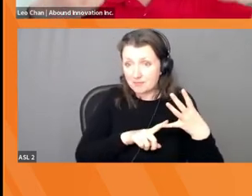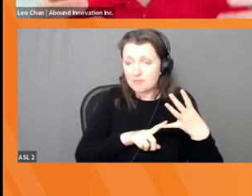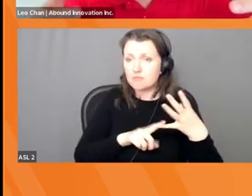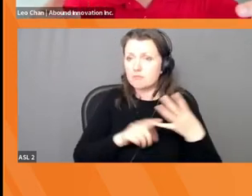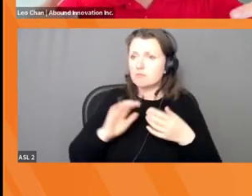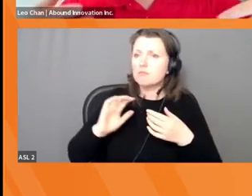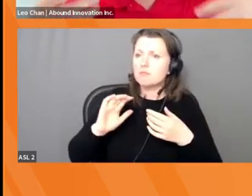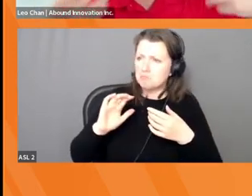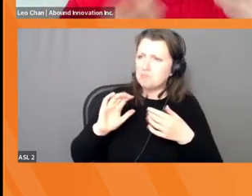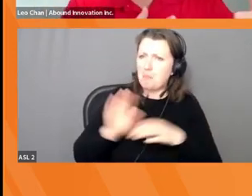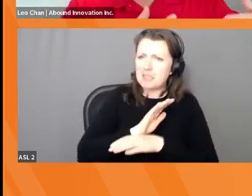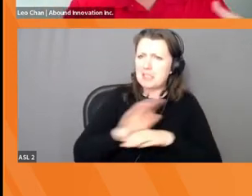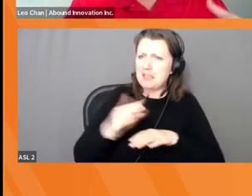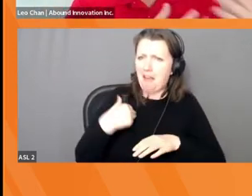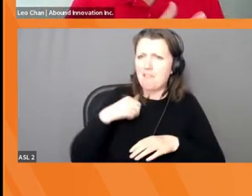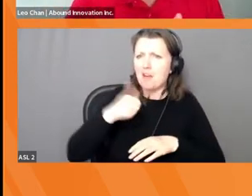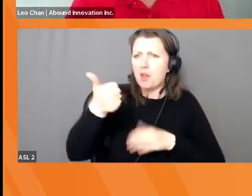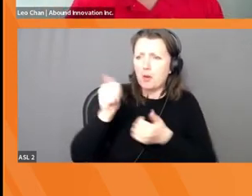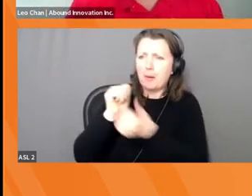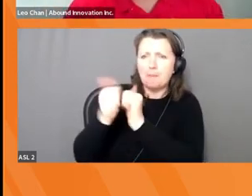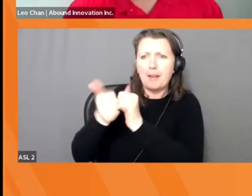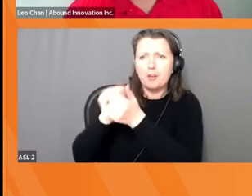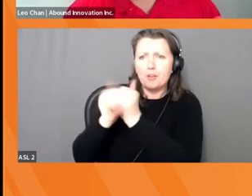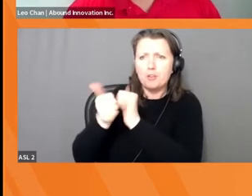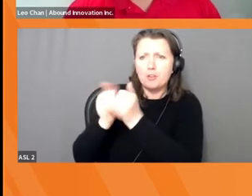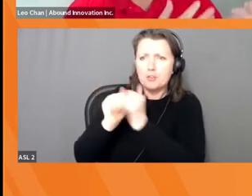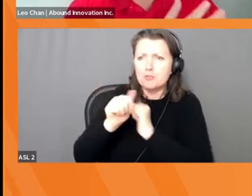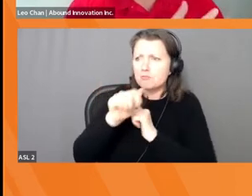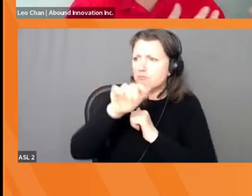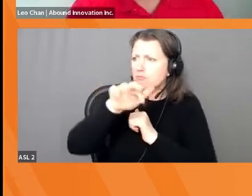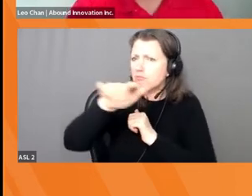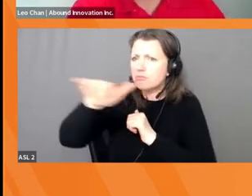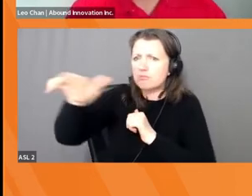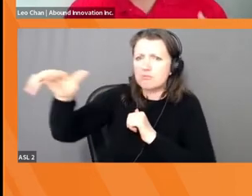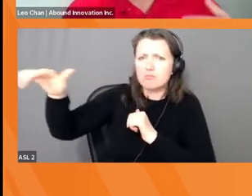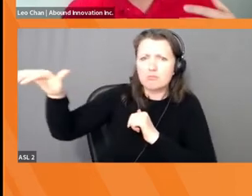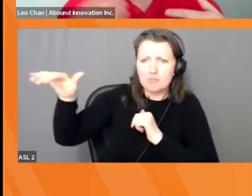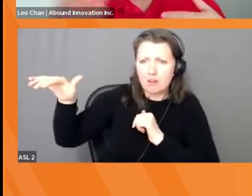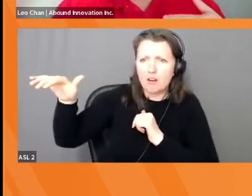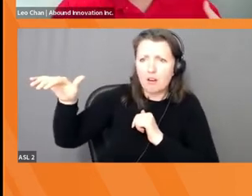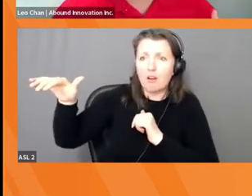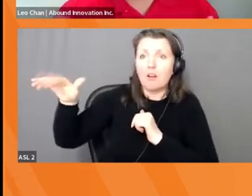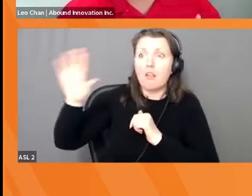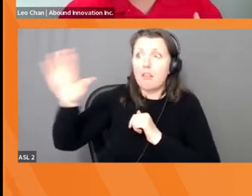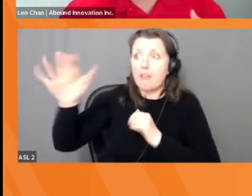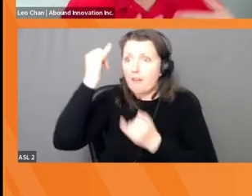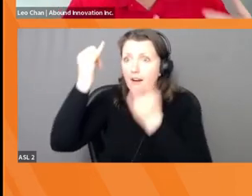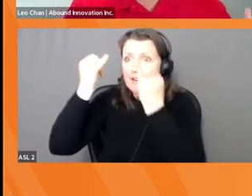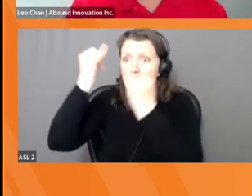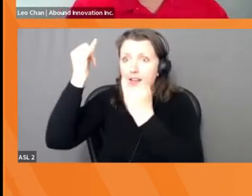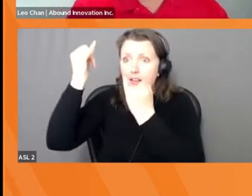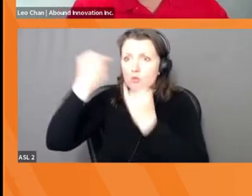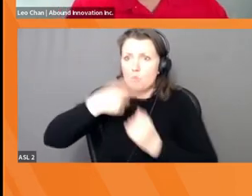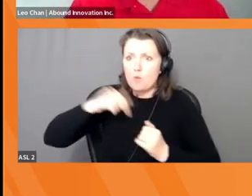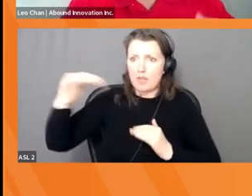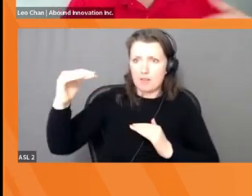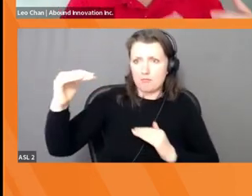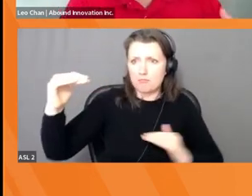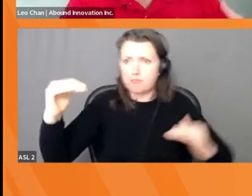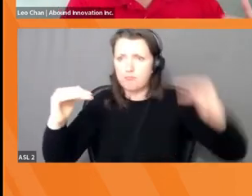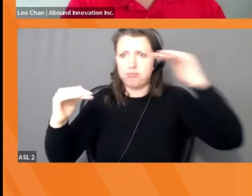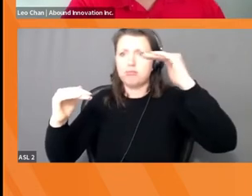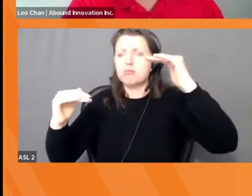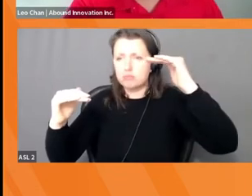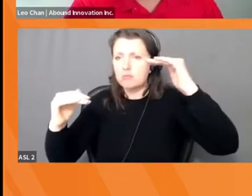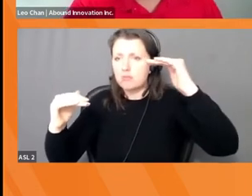be in front of what our competitors do, because maybe they found a new way of doing something with technology, maybe they found a new customer model, and they're implementing it. so